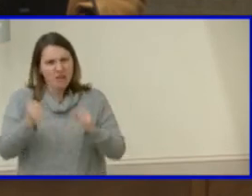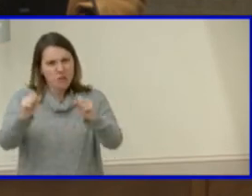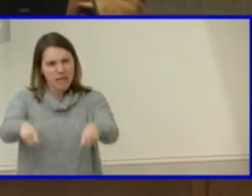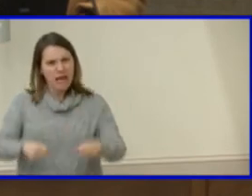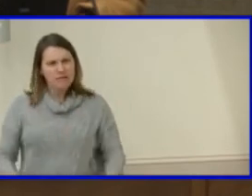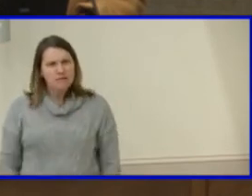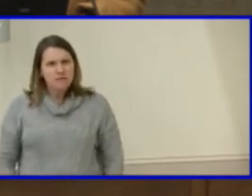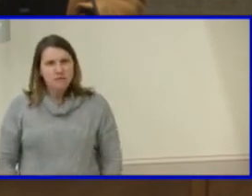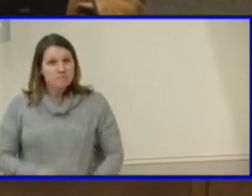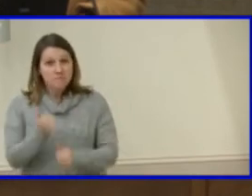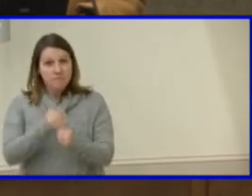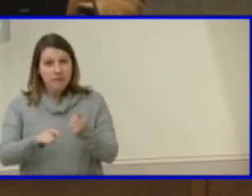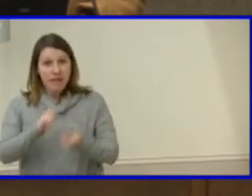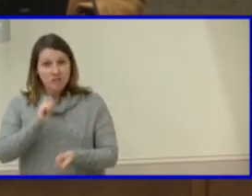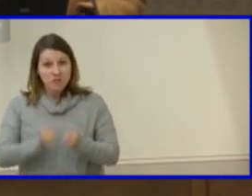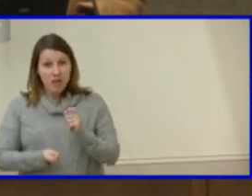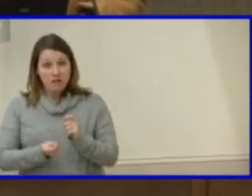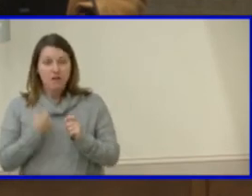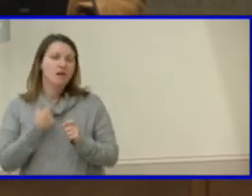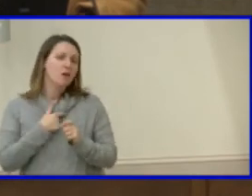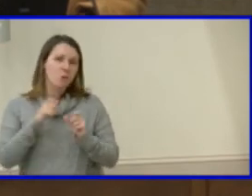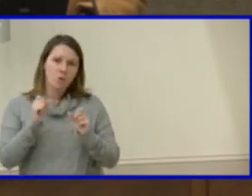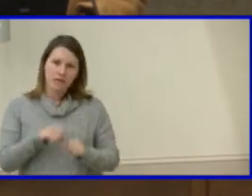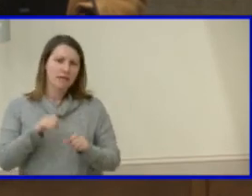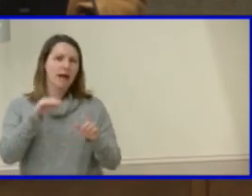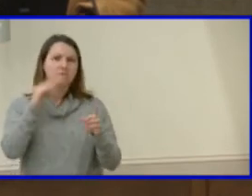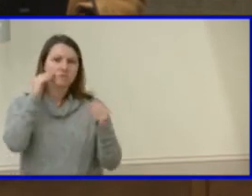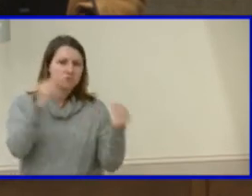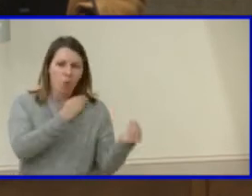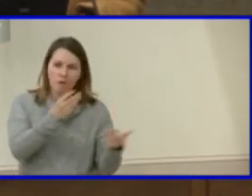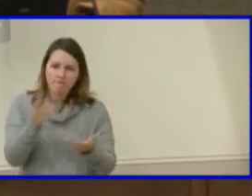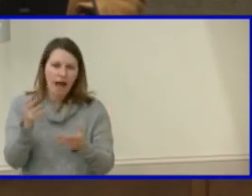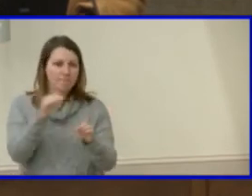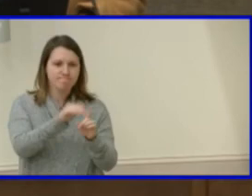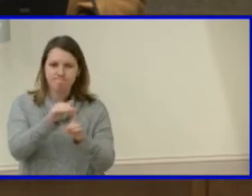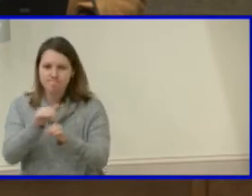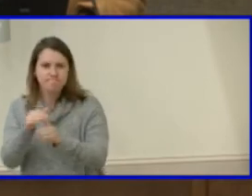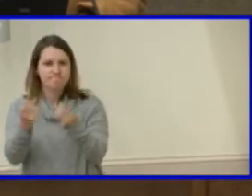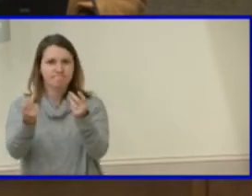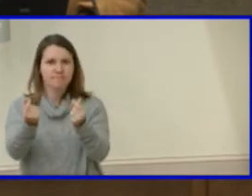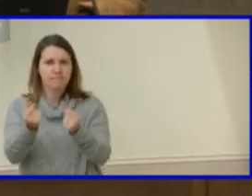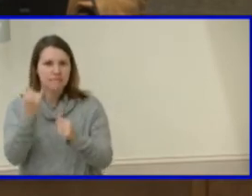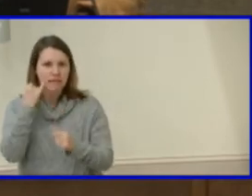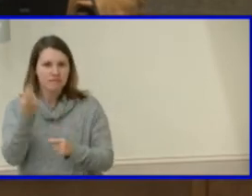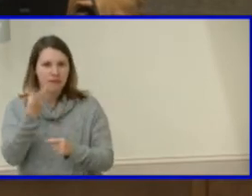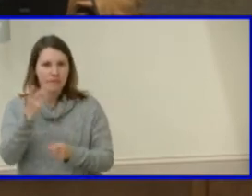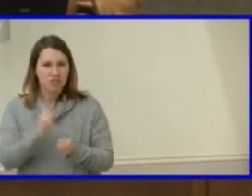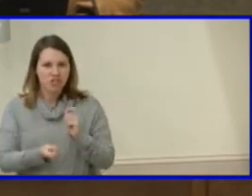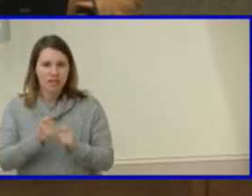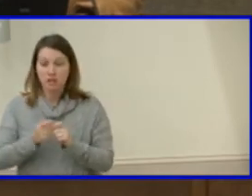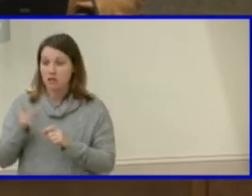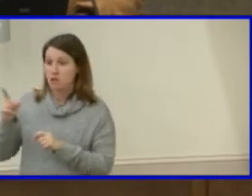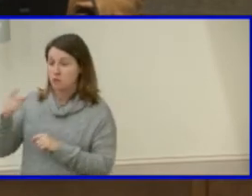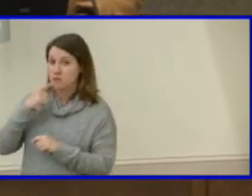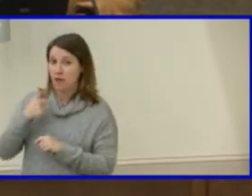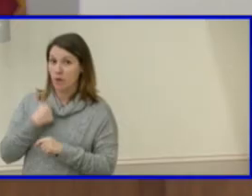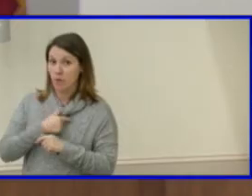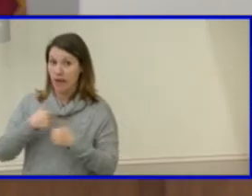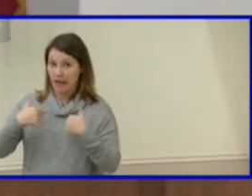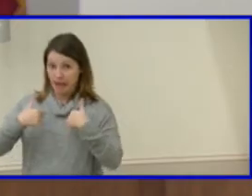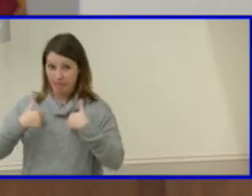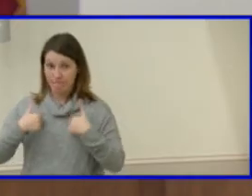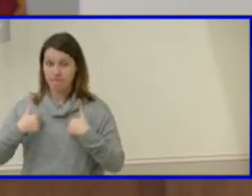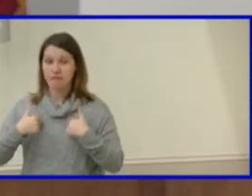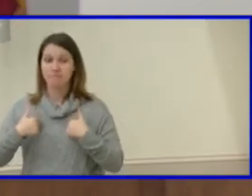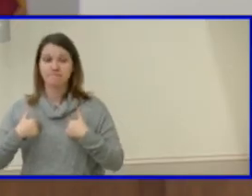as well i mean any changes we would definitely notify people immediately um and then since you say that we do have the